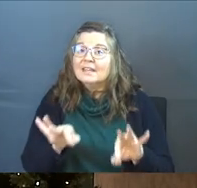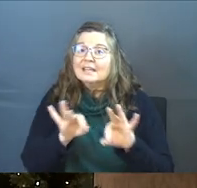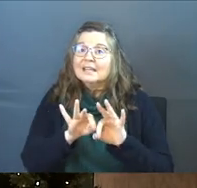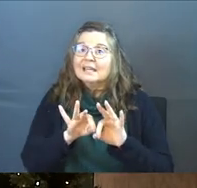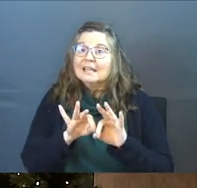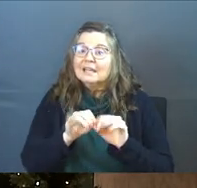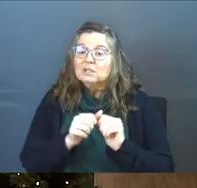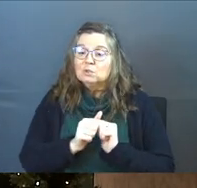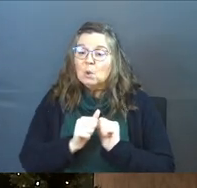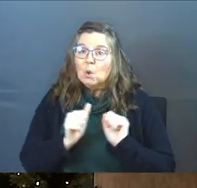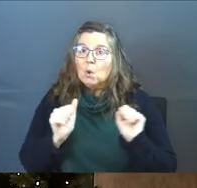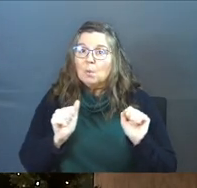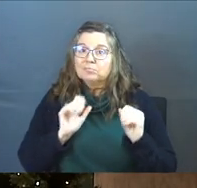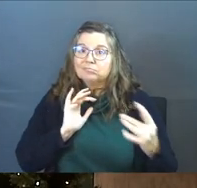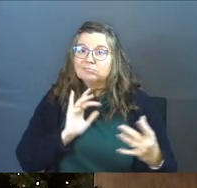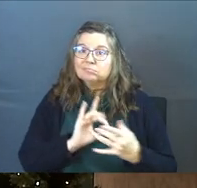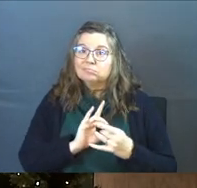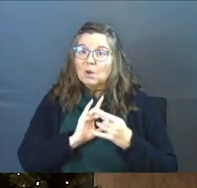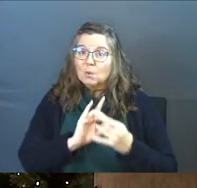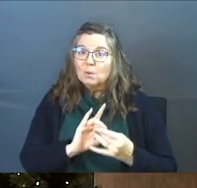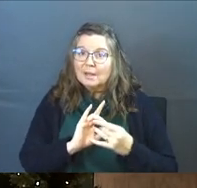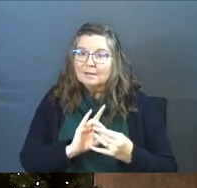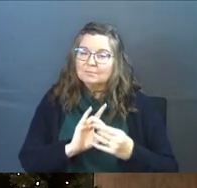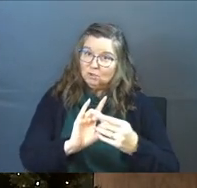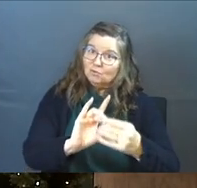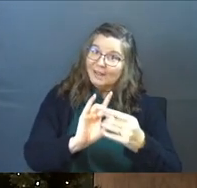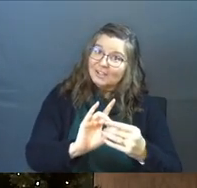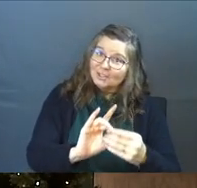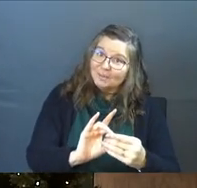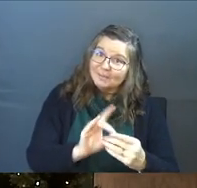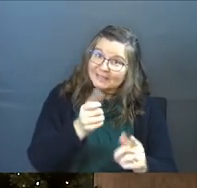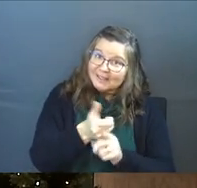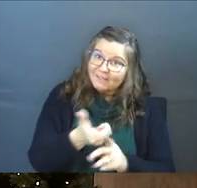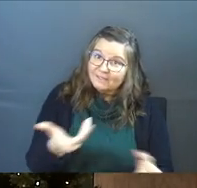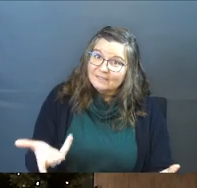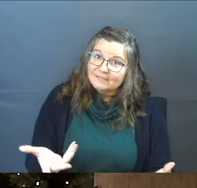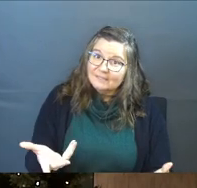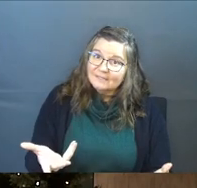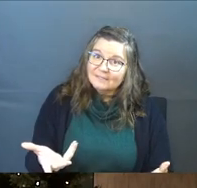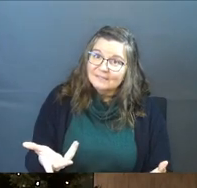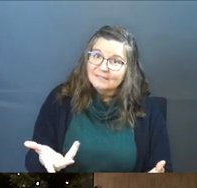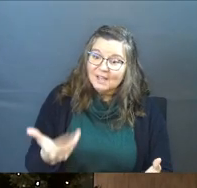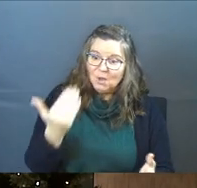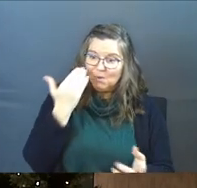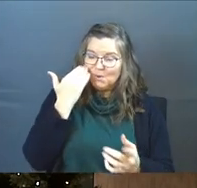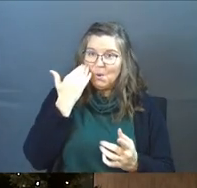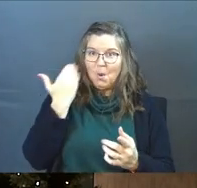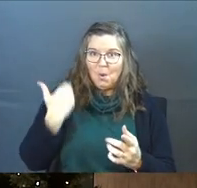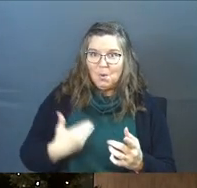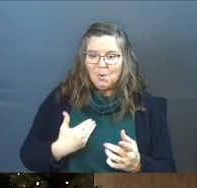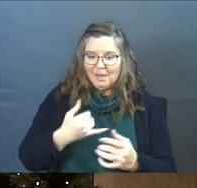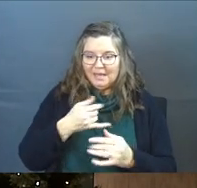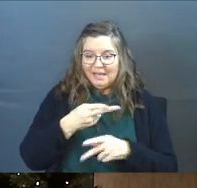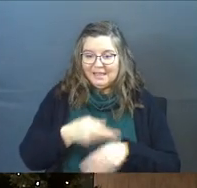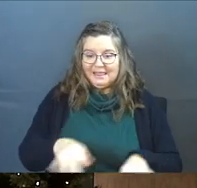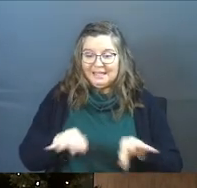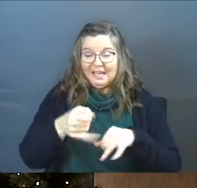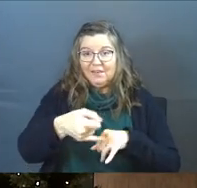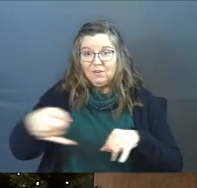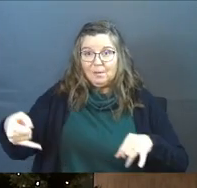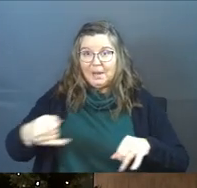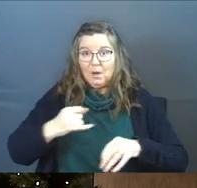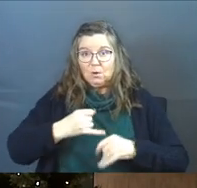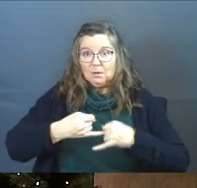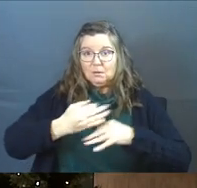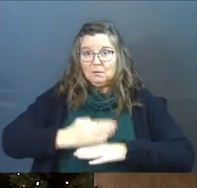to opening the door of a relationship, it's relationship. The key to boundaries lowering is